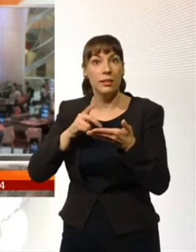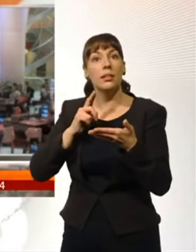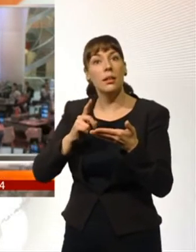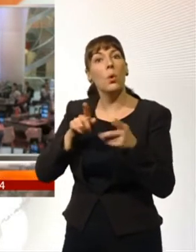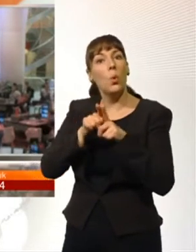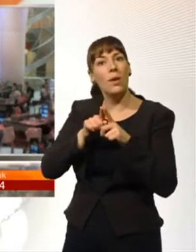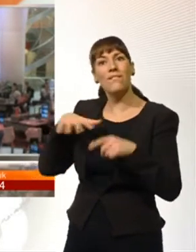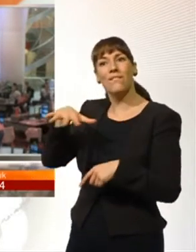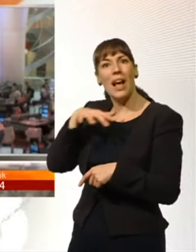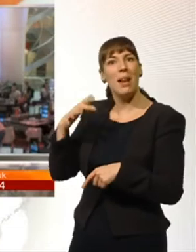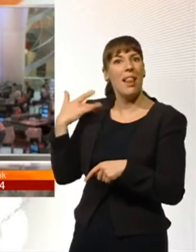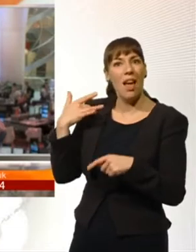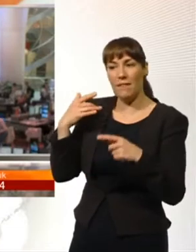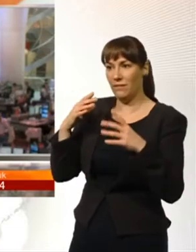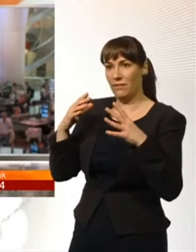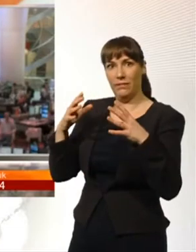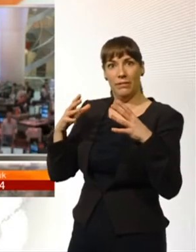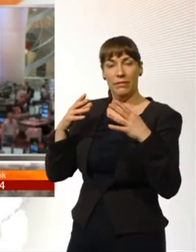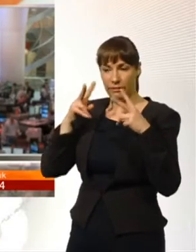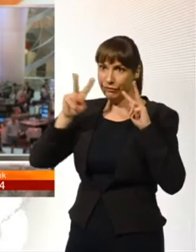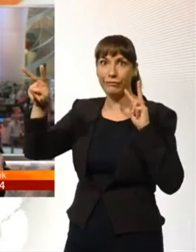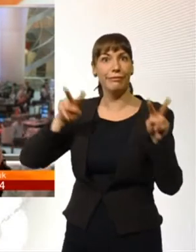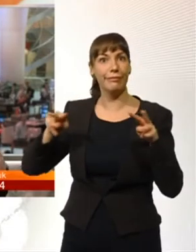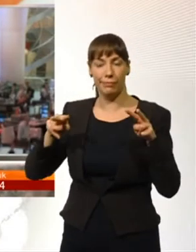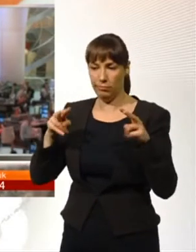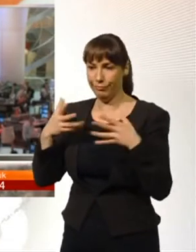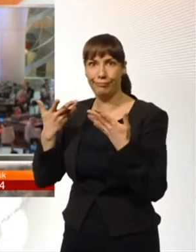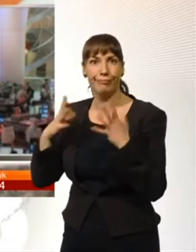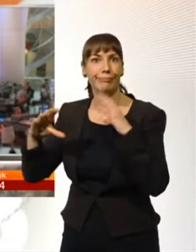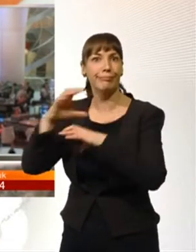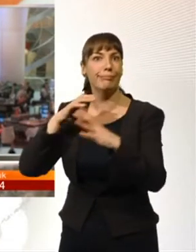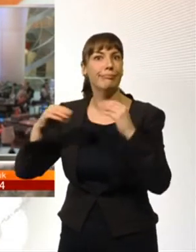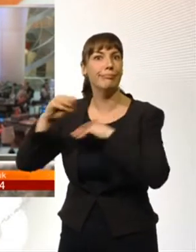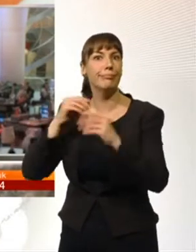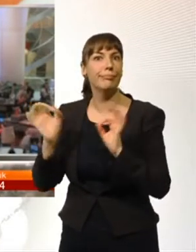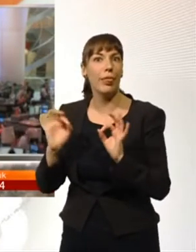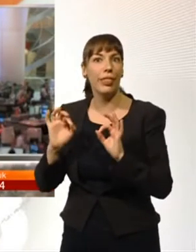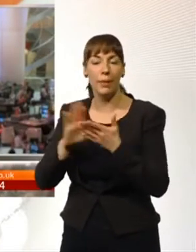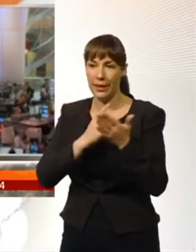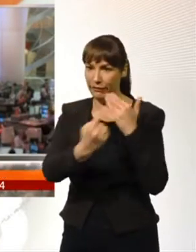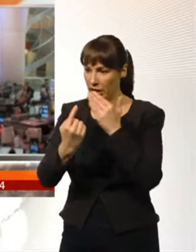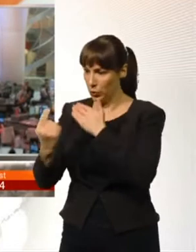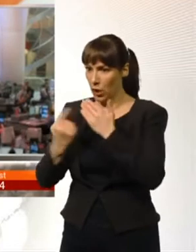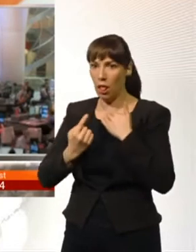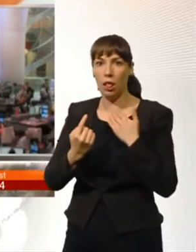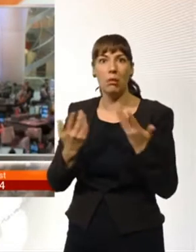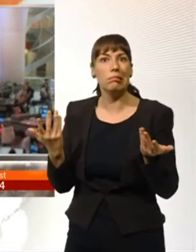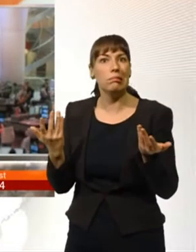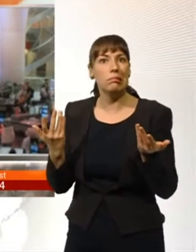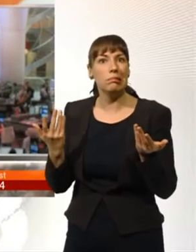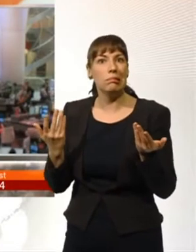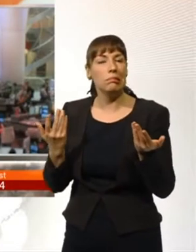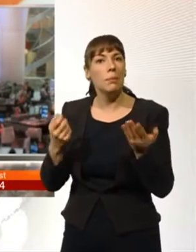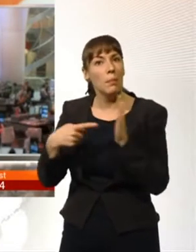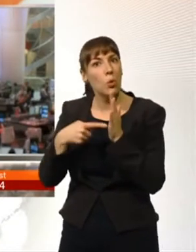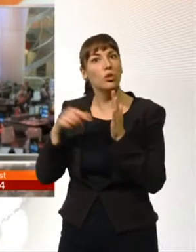life, that's also a problem, because I think we're all having our individual experiences. And it's very important to have things that